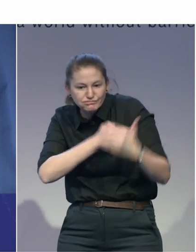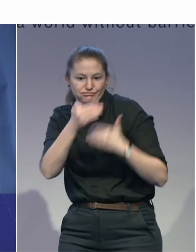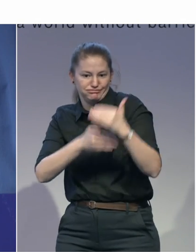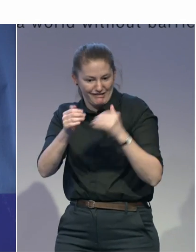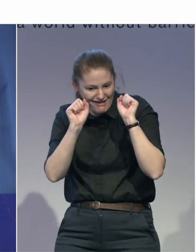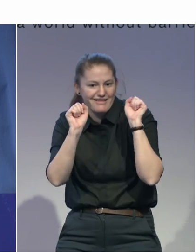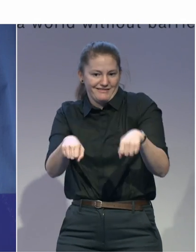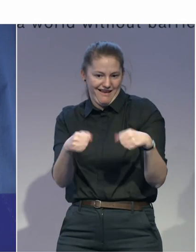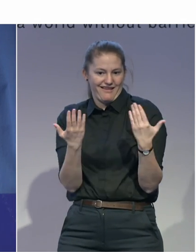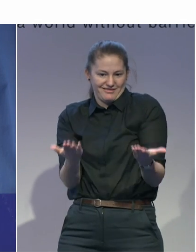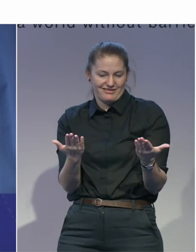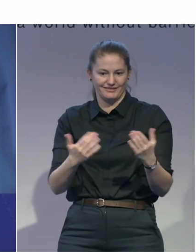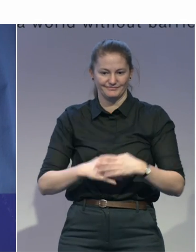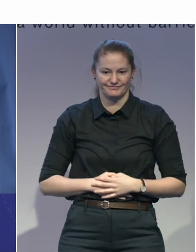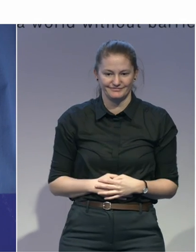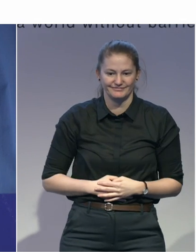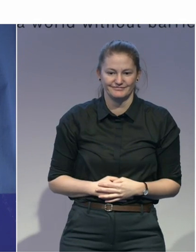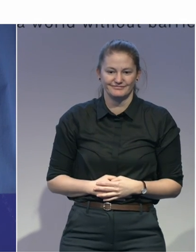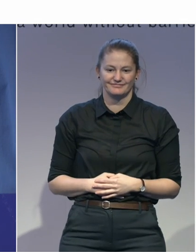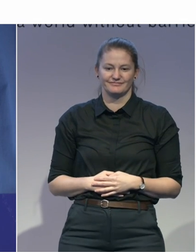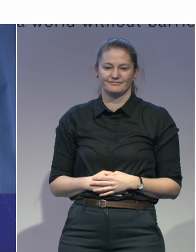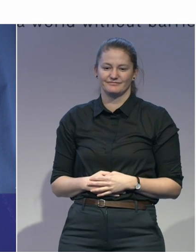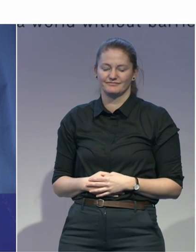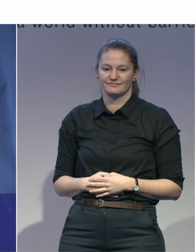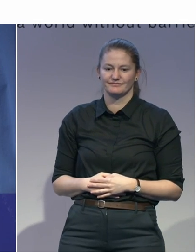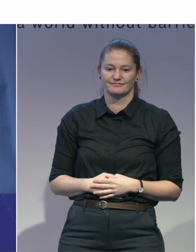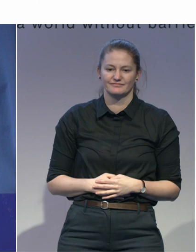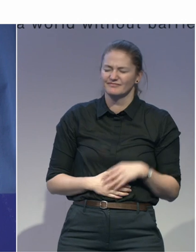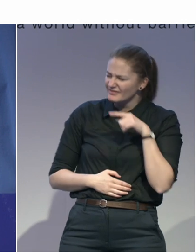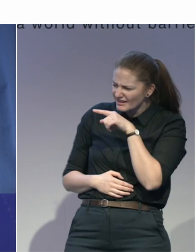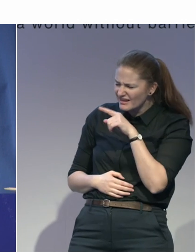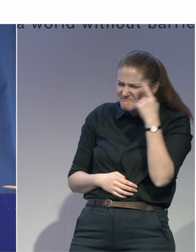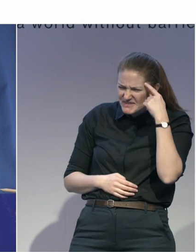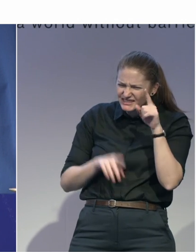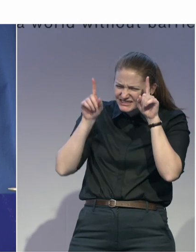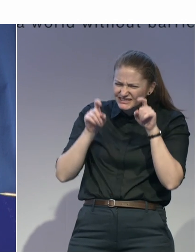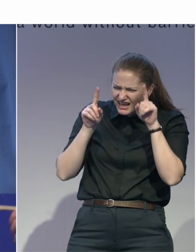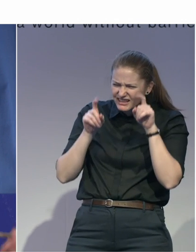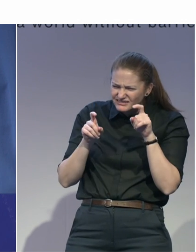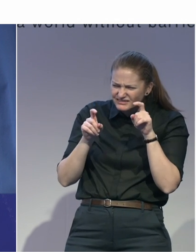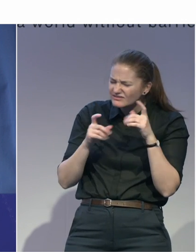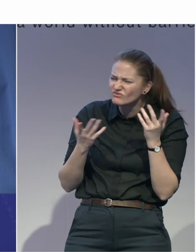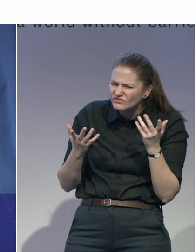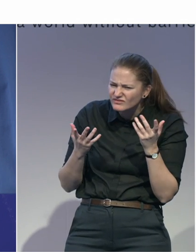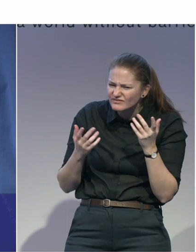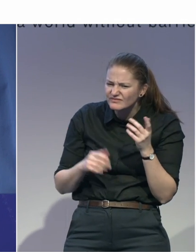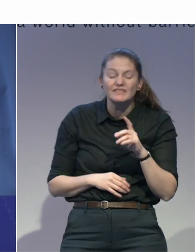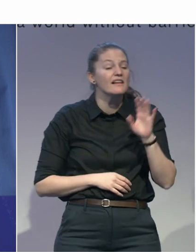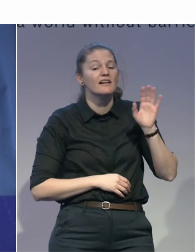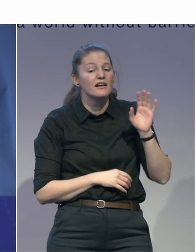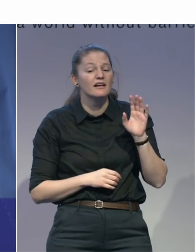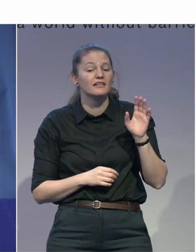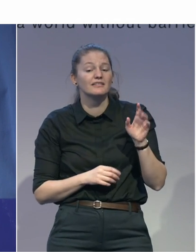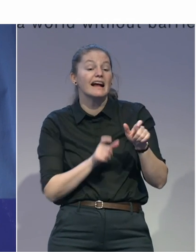In the works for testing? Yes, finding people with disabilities to actually develop and test. All right. Well,